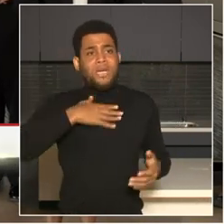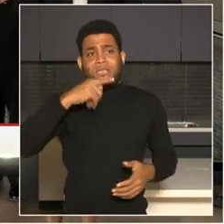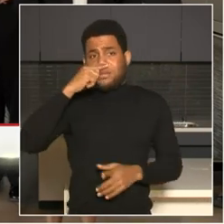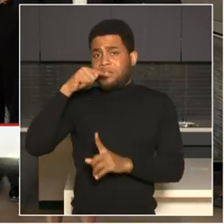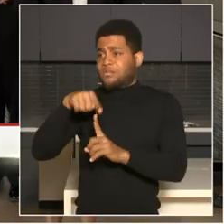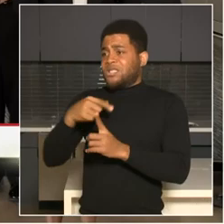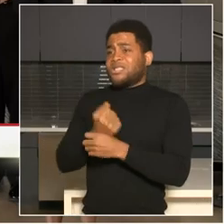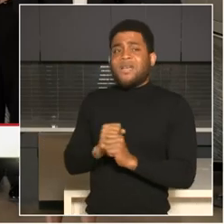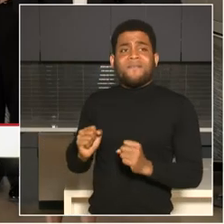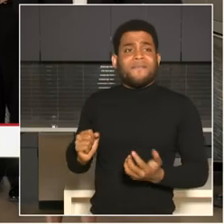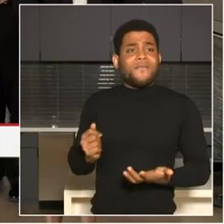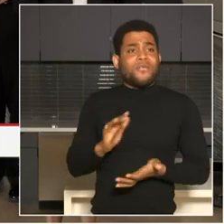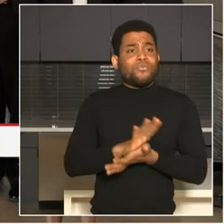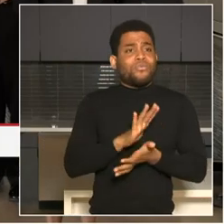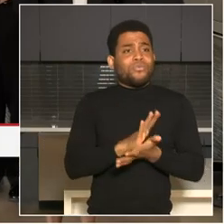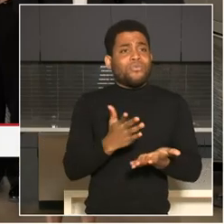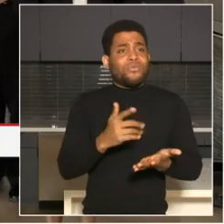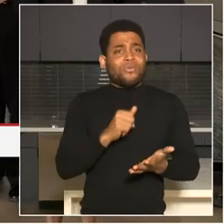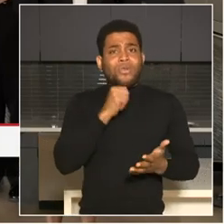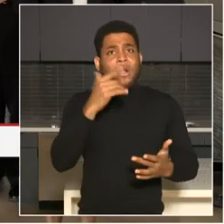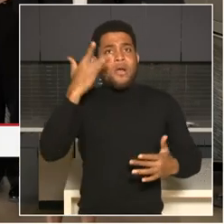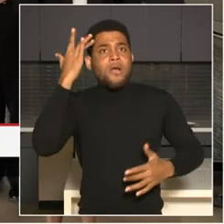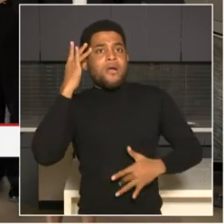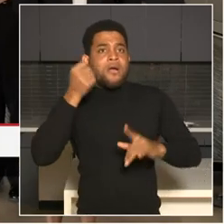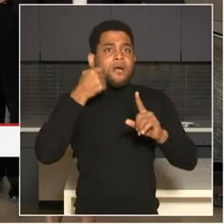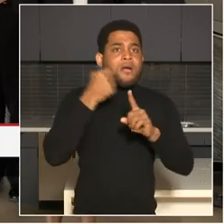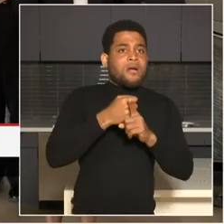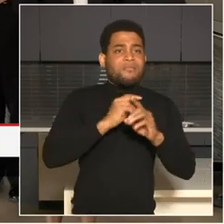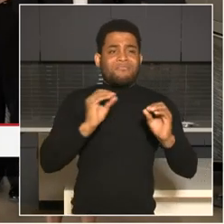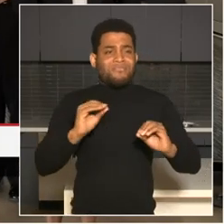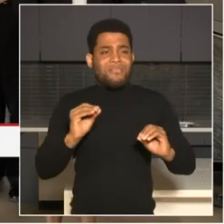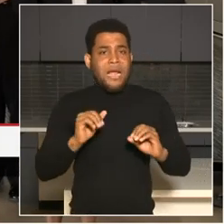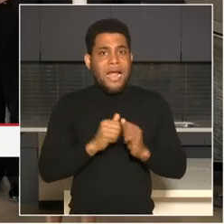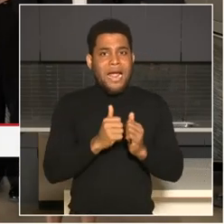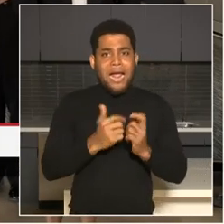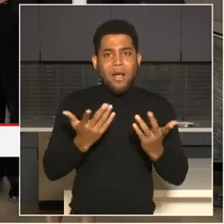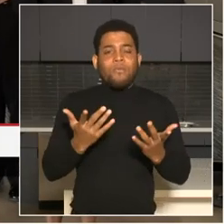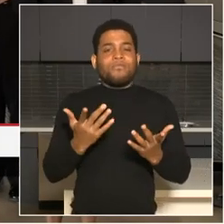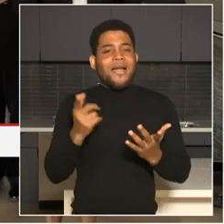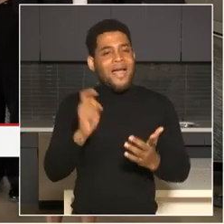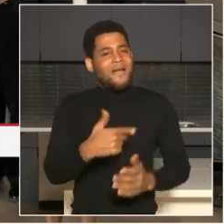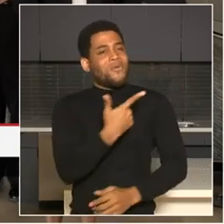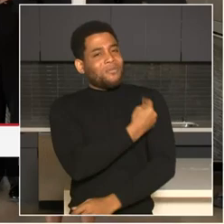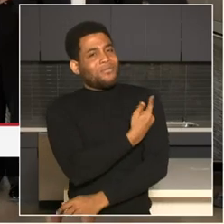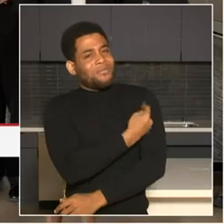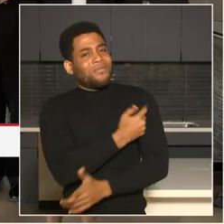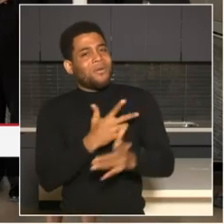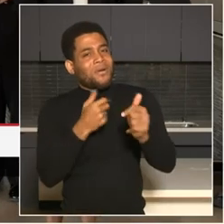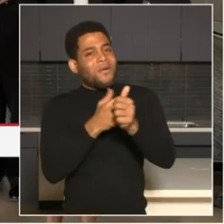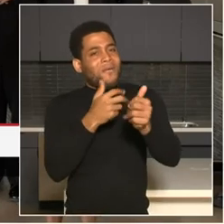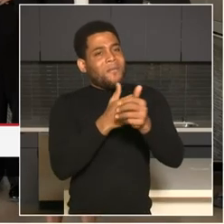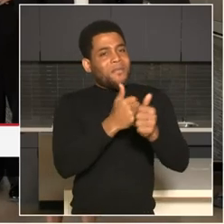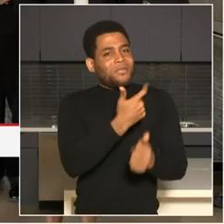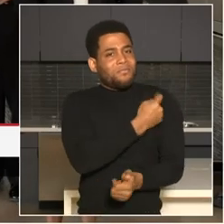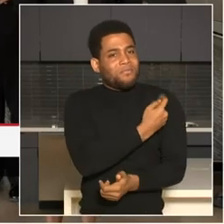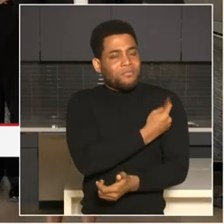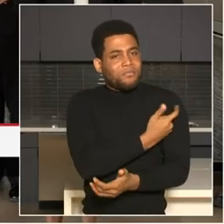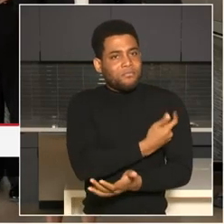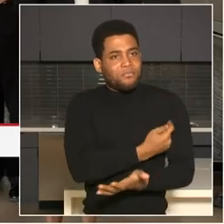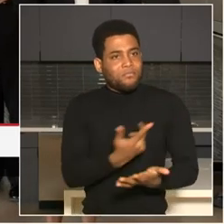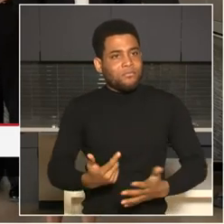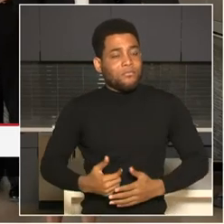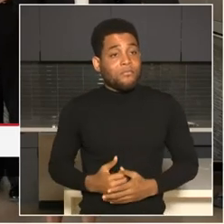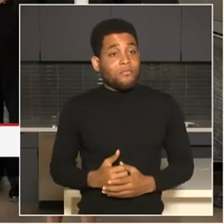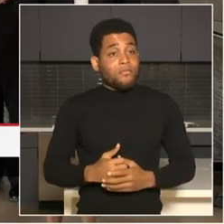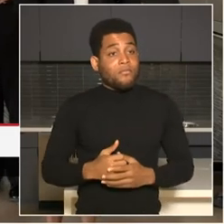um, as is required and make sure that they're up to date on their vaccinations. And they may be in the case that I was in that the paperwork just